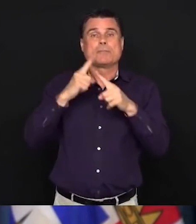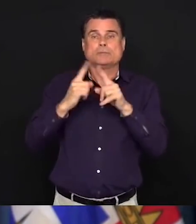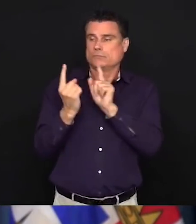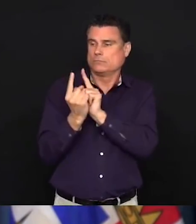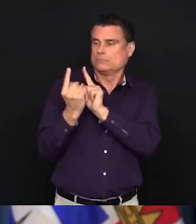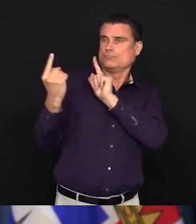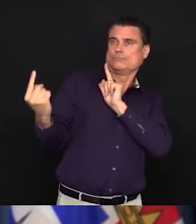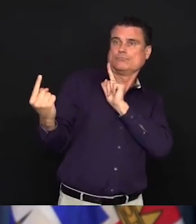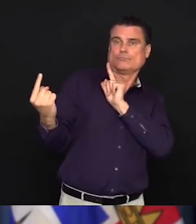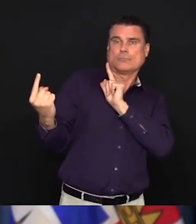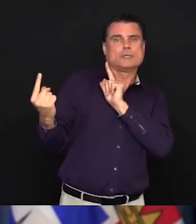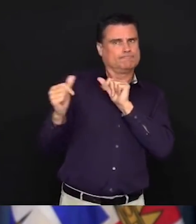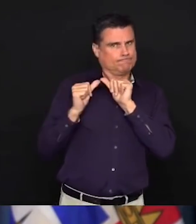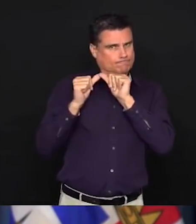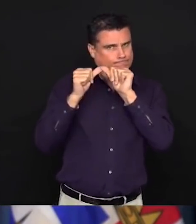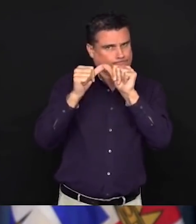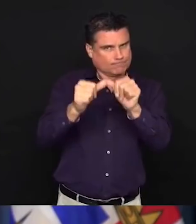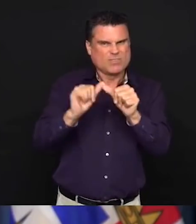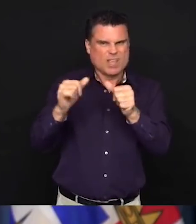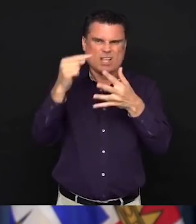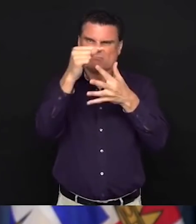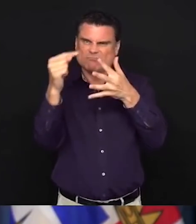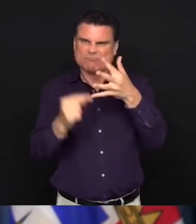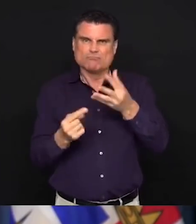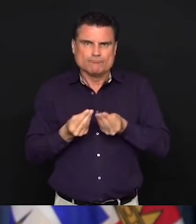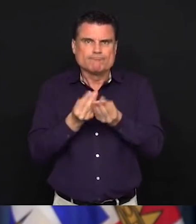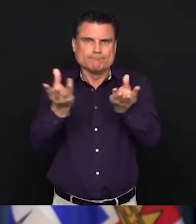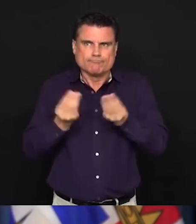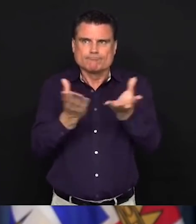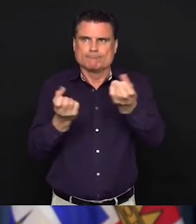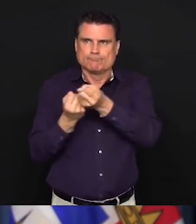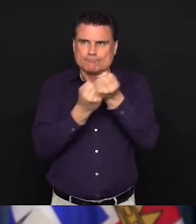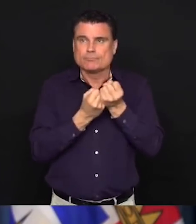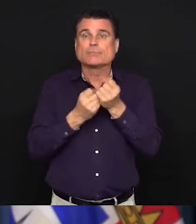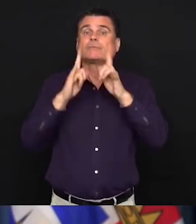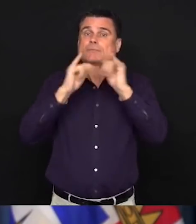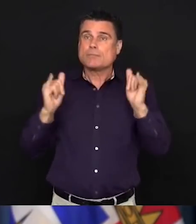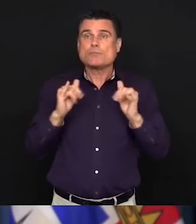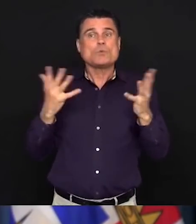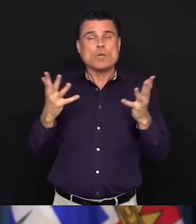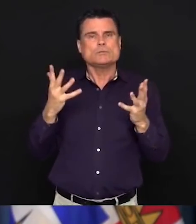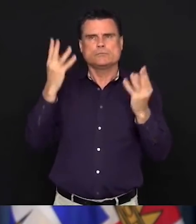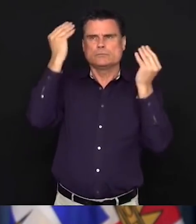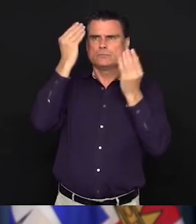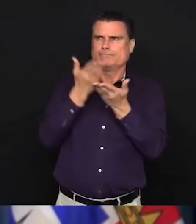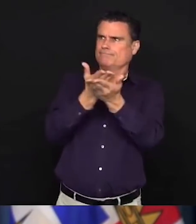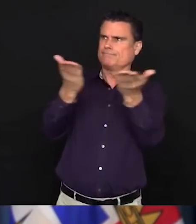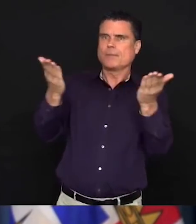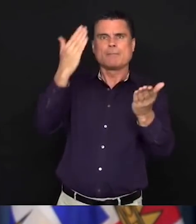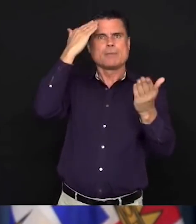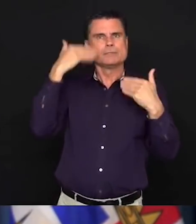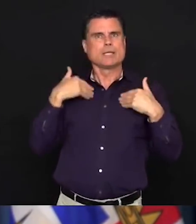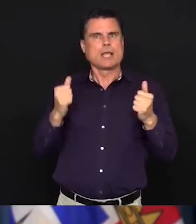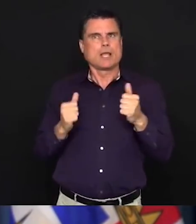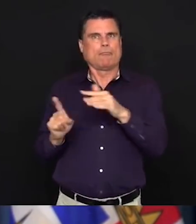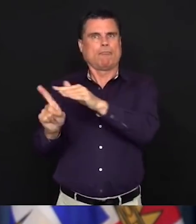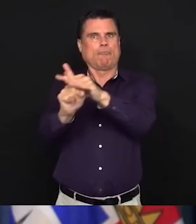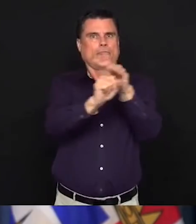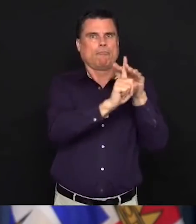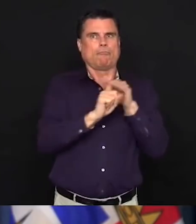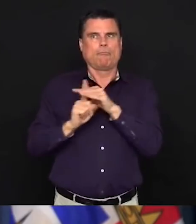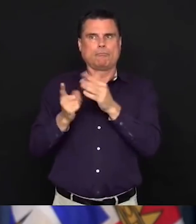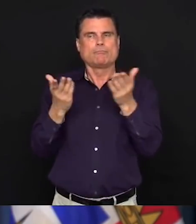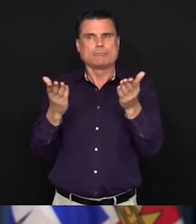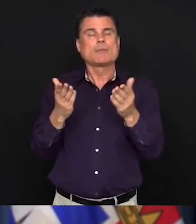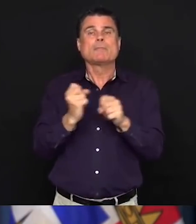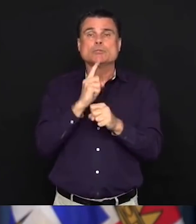whether it be through anxiety, depression, or other stresses in what are now becoming our daily lives. And, of